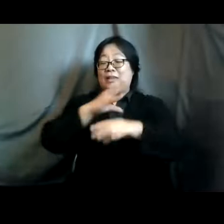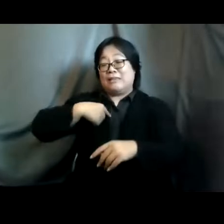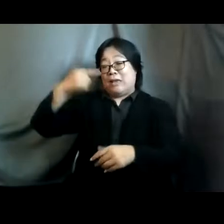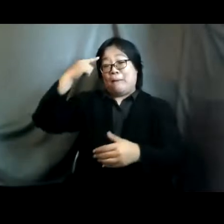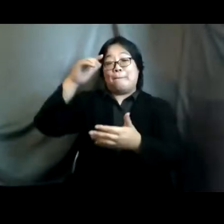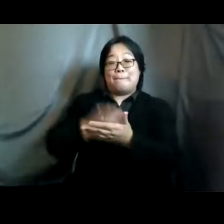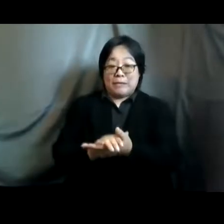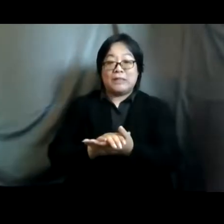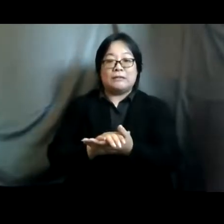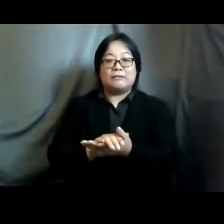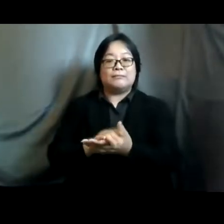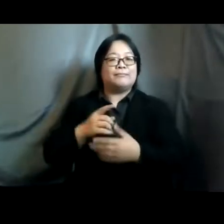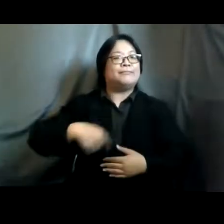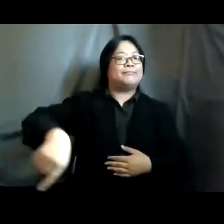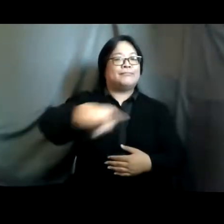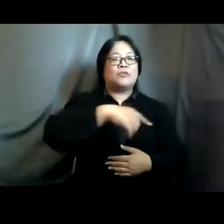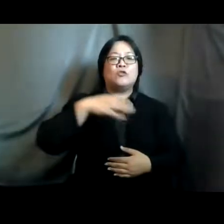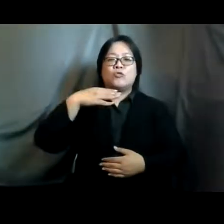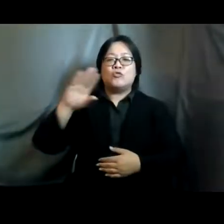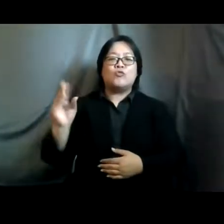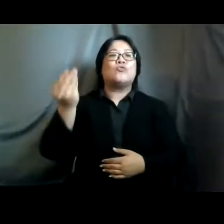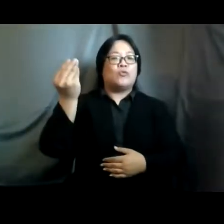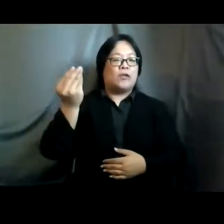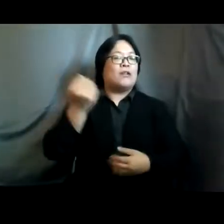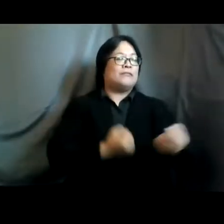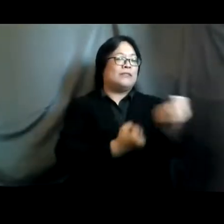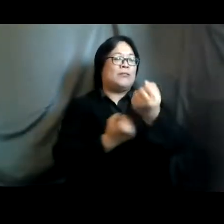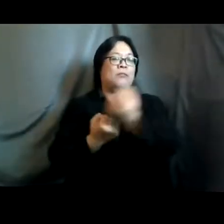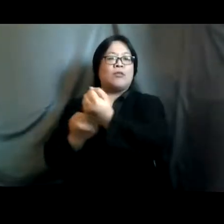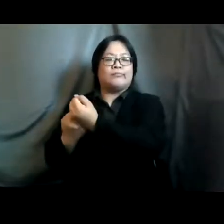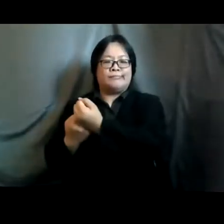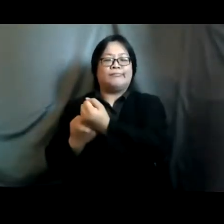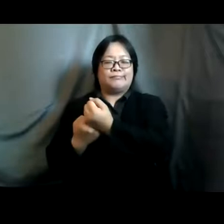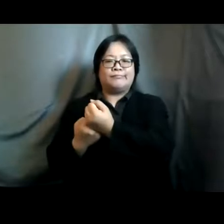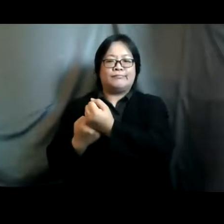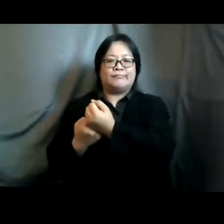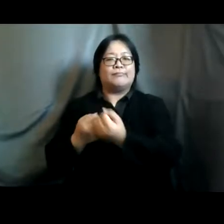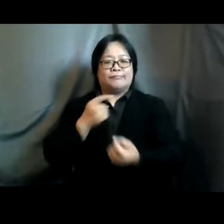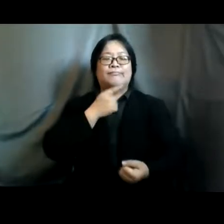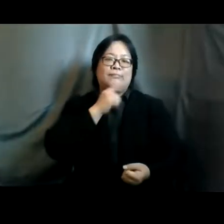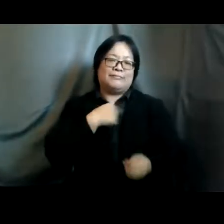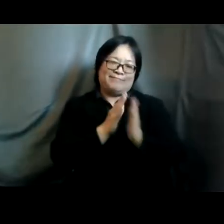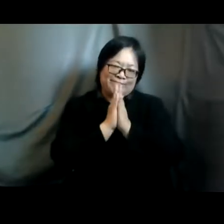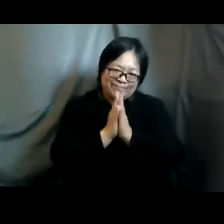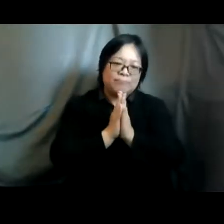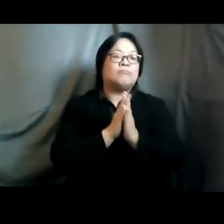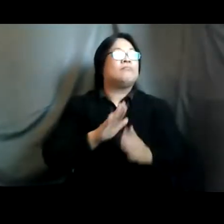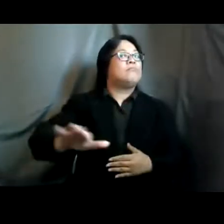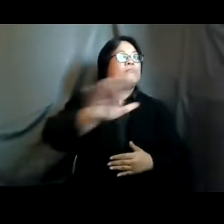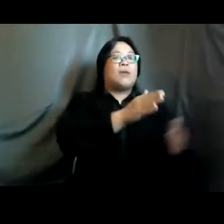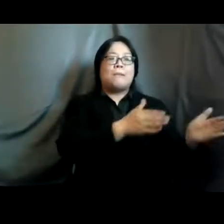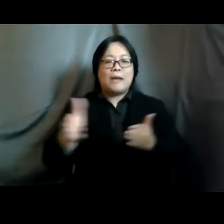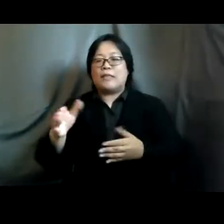as a youth weekend so um to support us i would like to humbly request to the planners activists